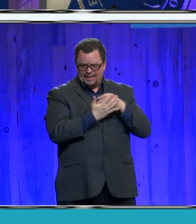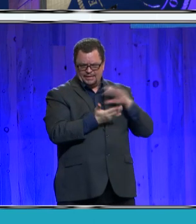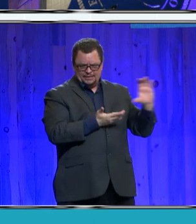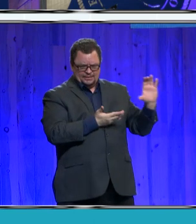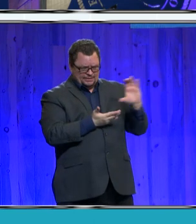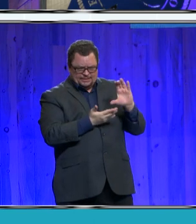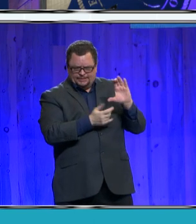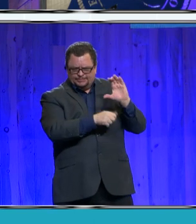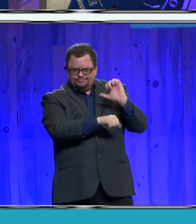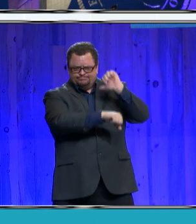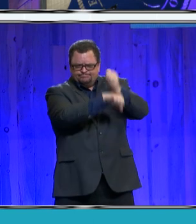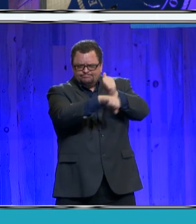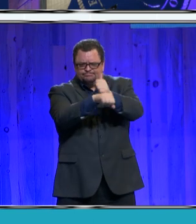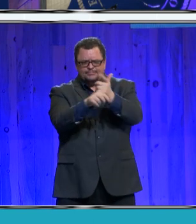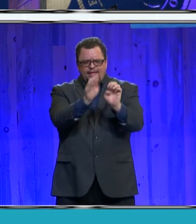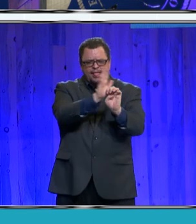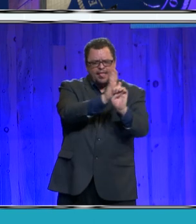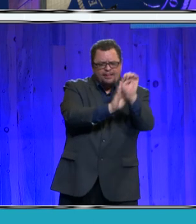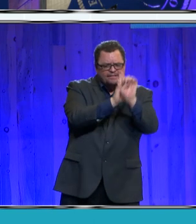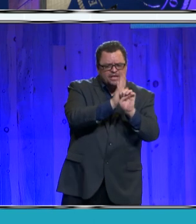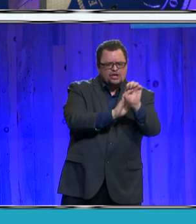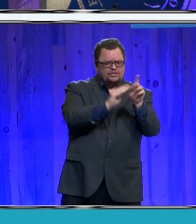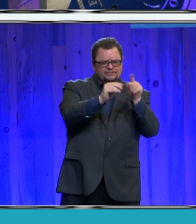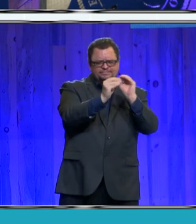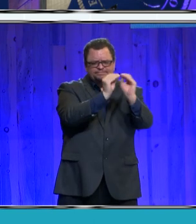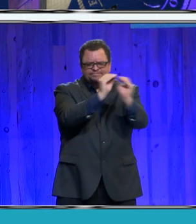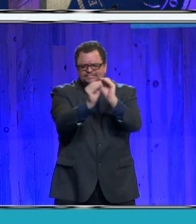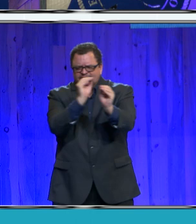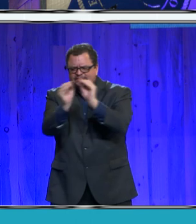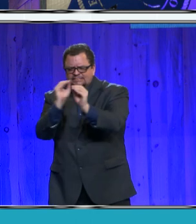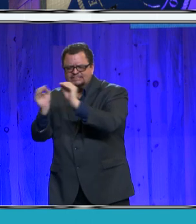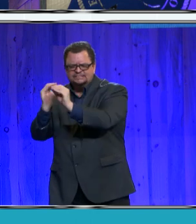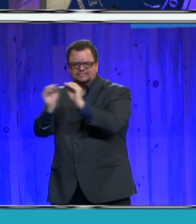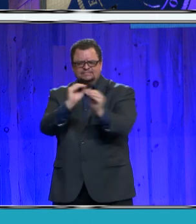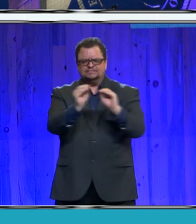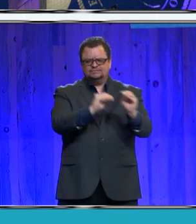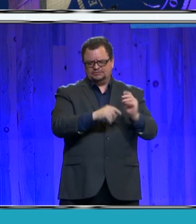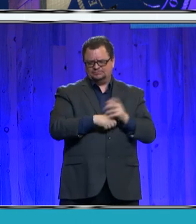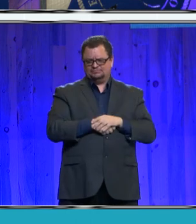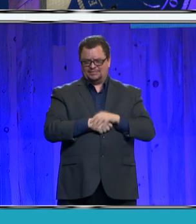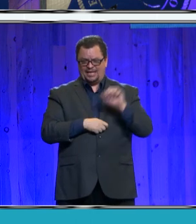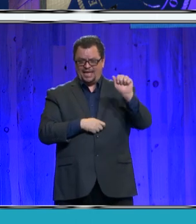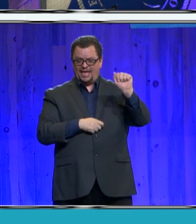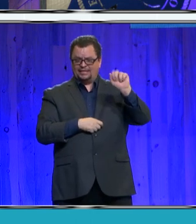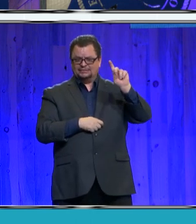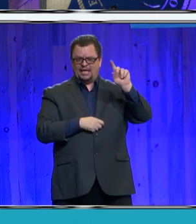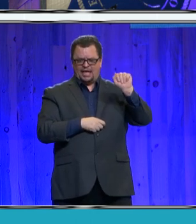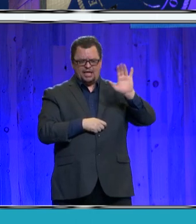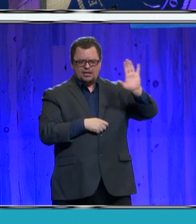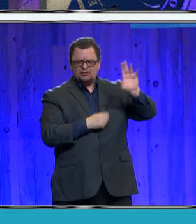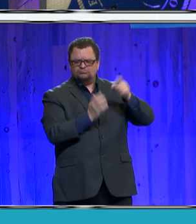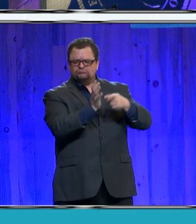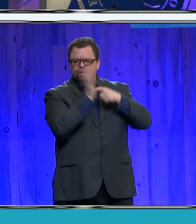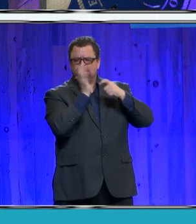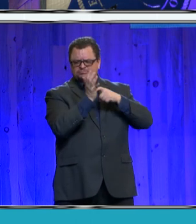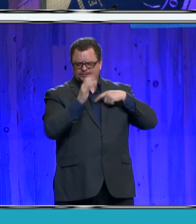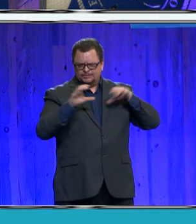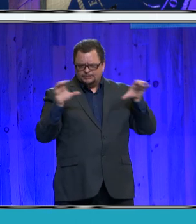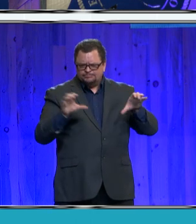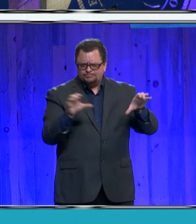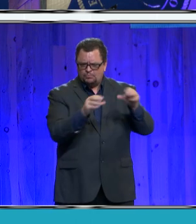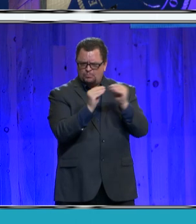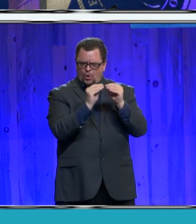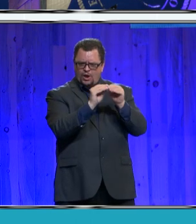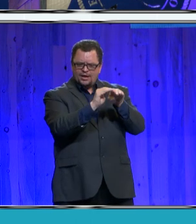maintenance, and we have also completed hundreds of ADA projects to make county facilities more accessible. These